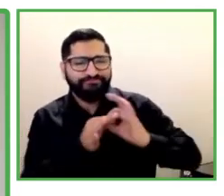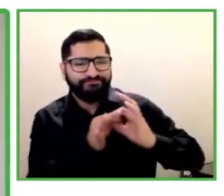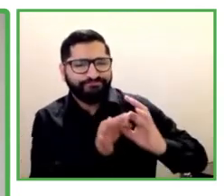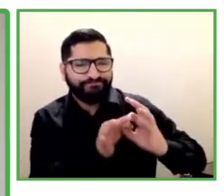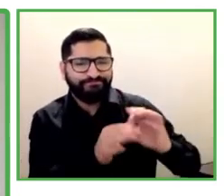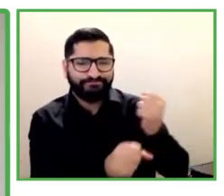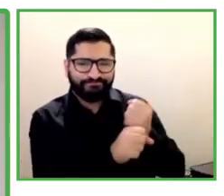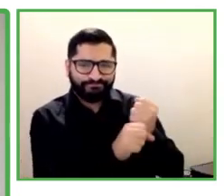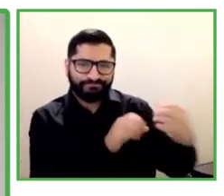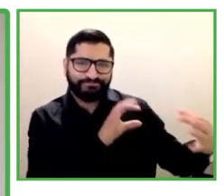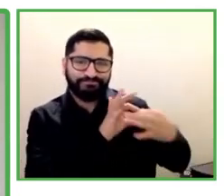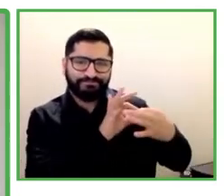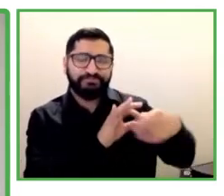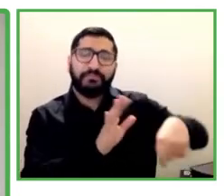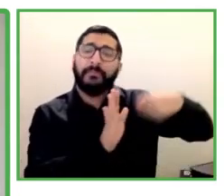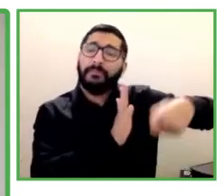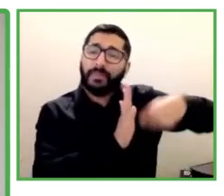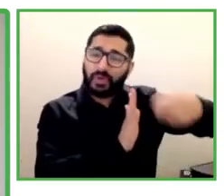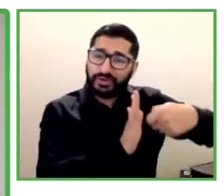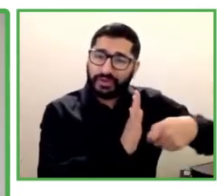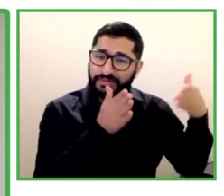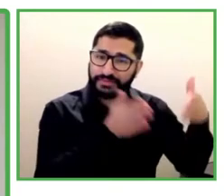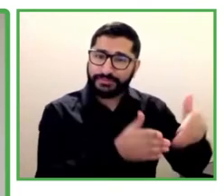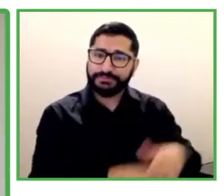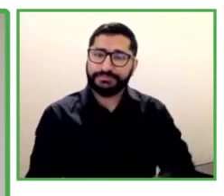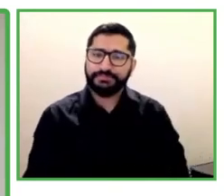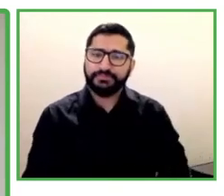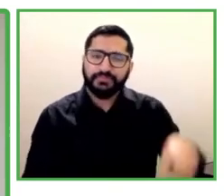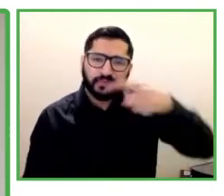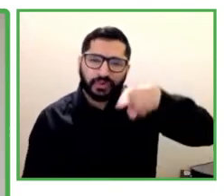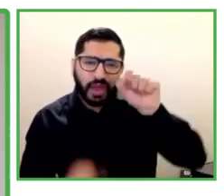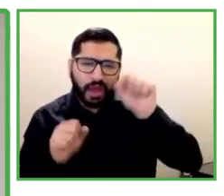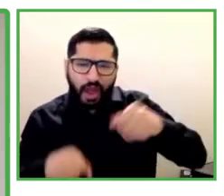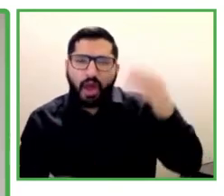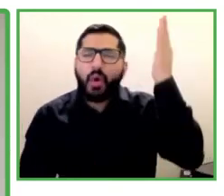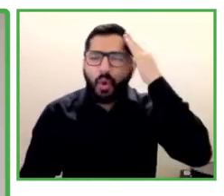Michael Fehmbeck, the director of Zero Project.